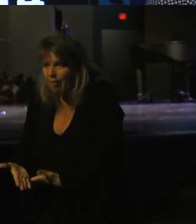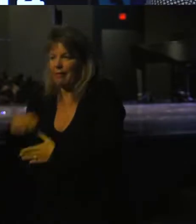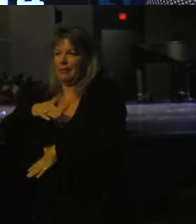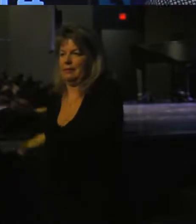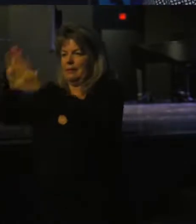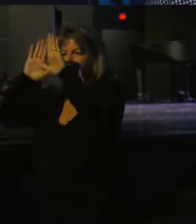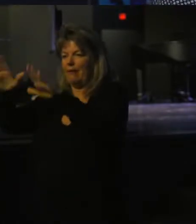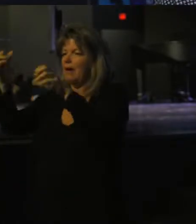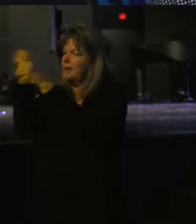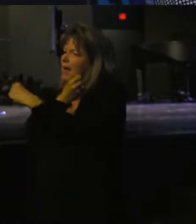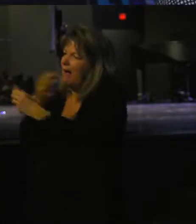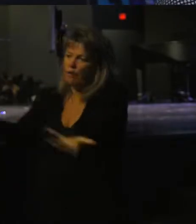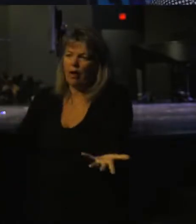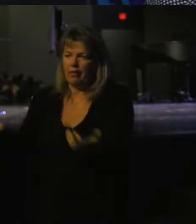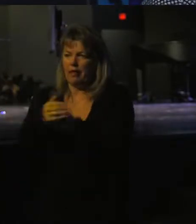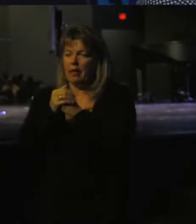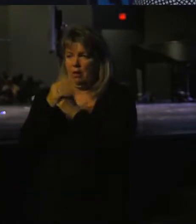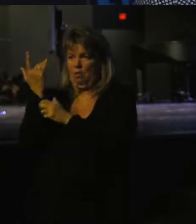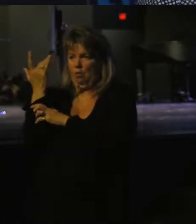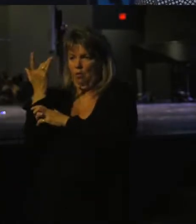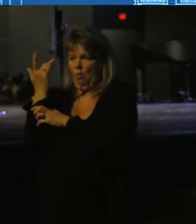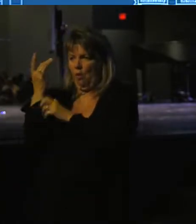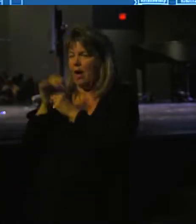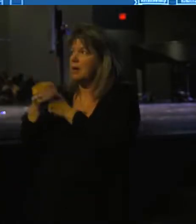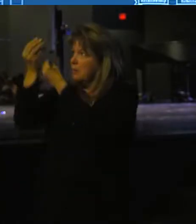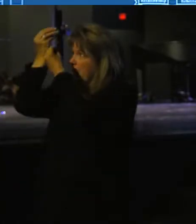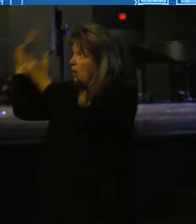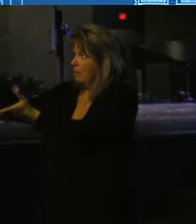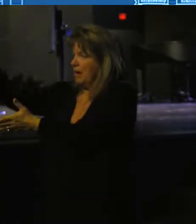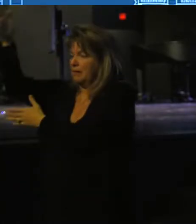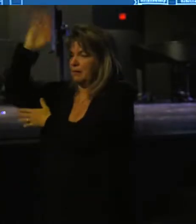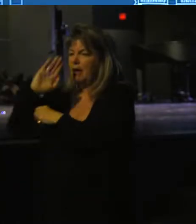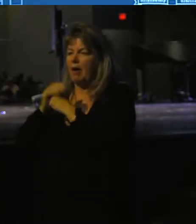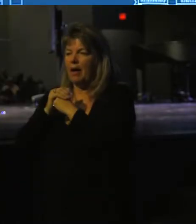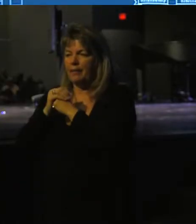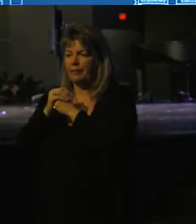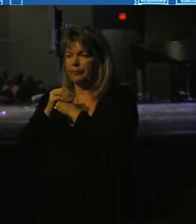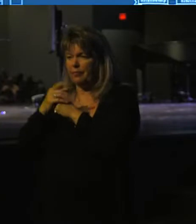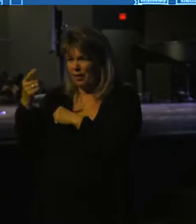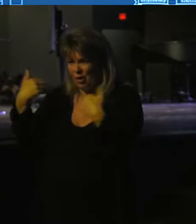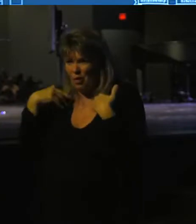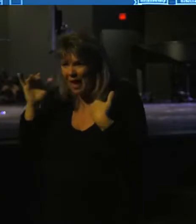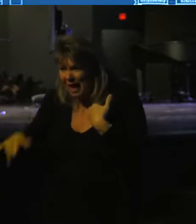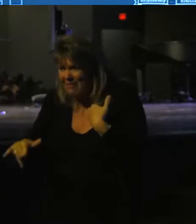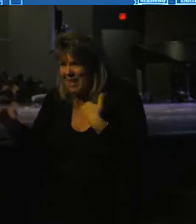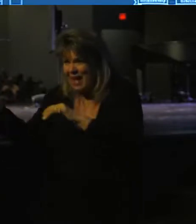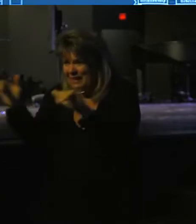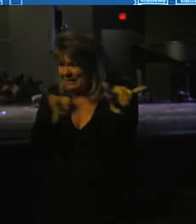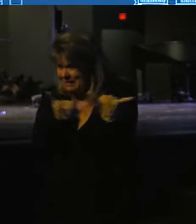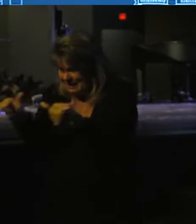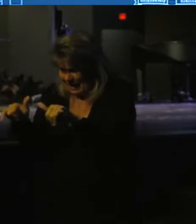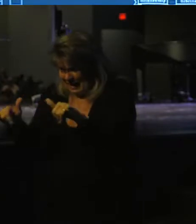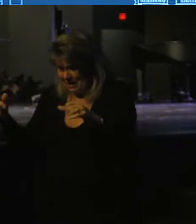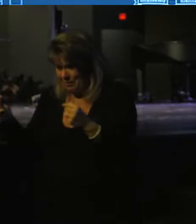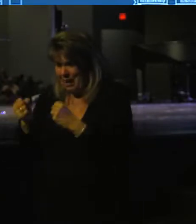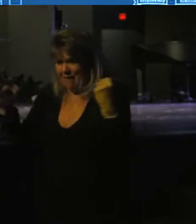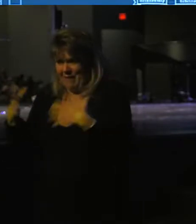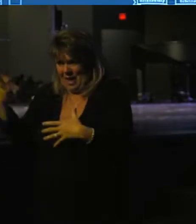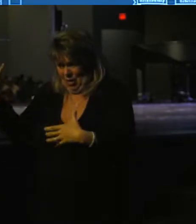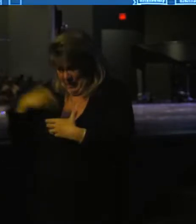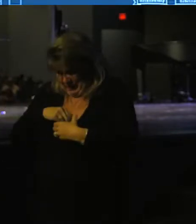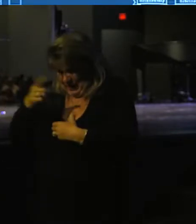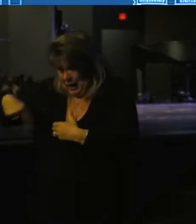sacrifice everything in order to be obedient to God. God is, do you have that same spirit in you